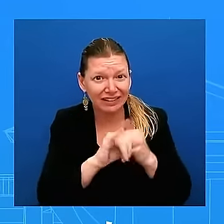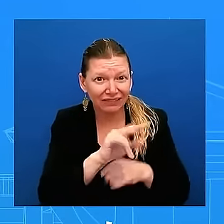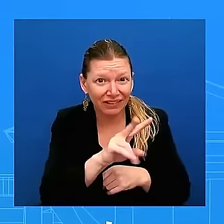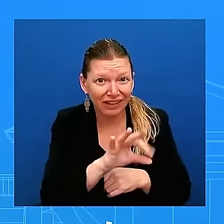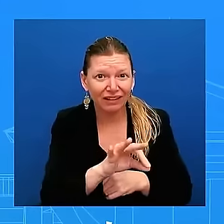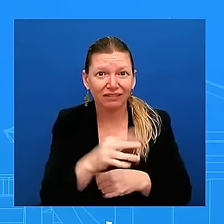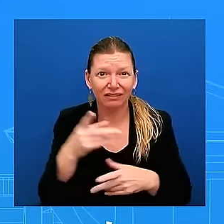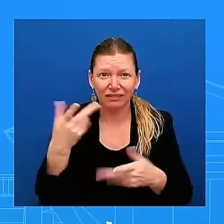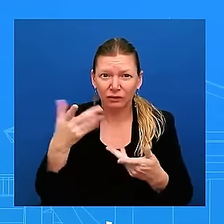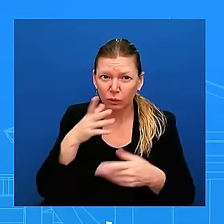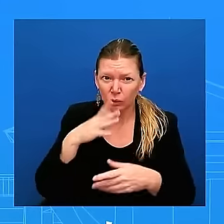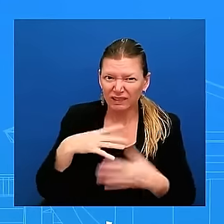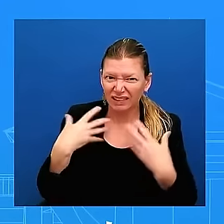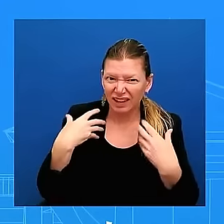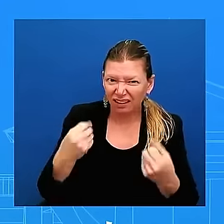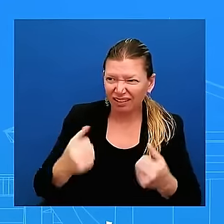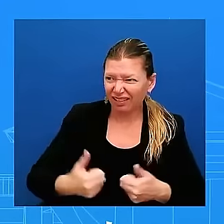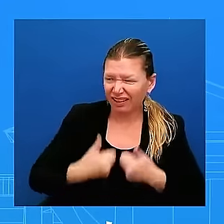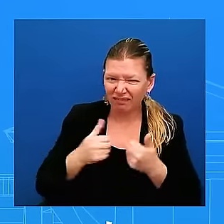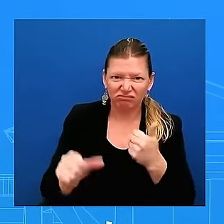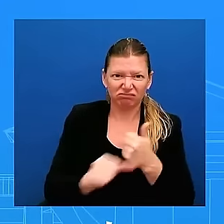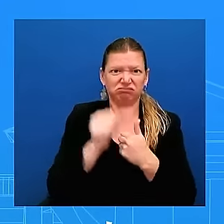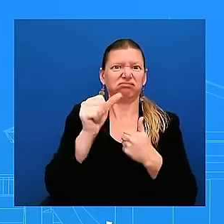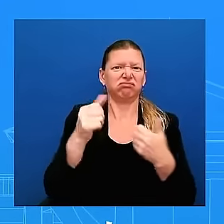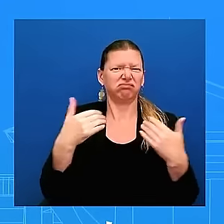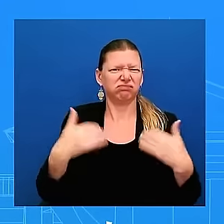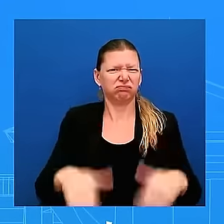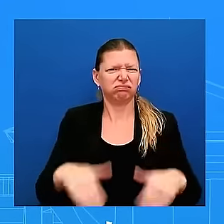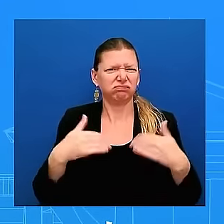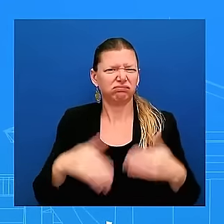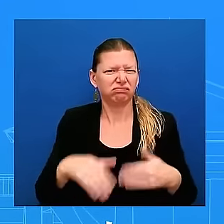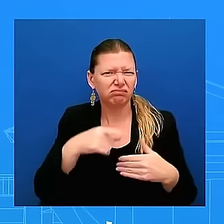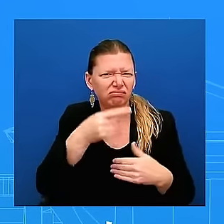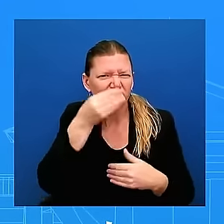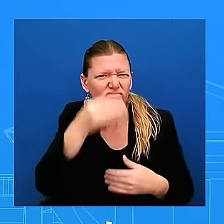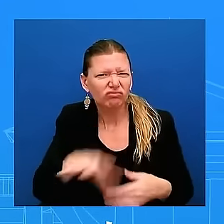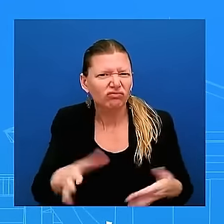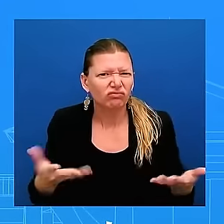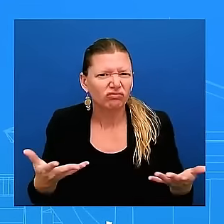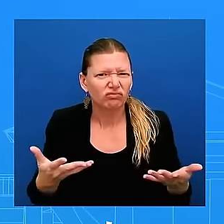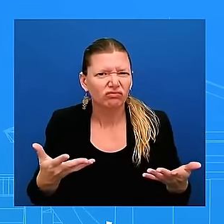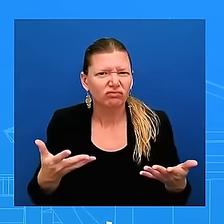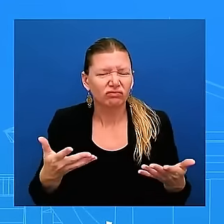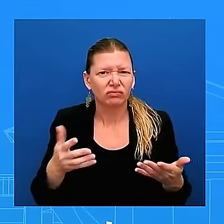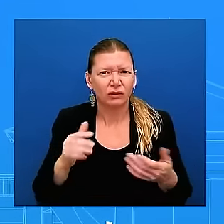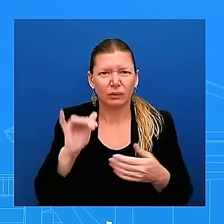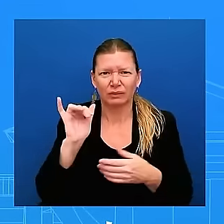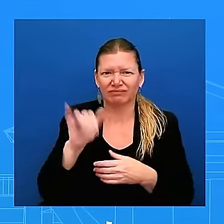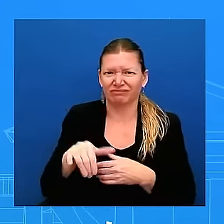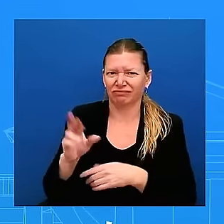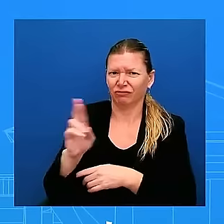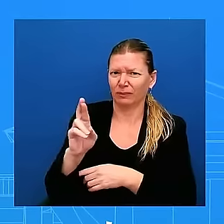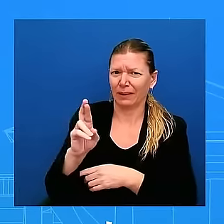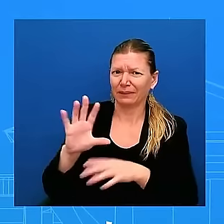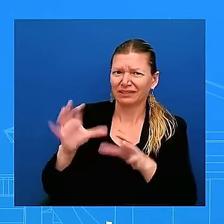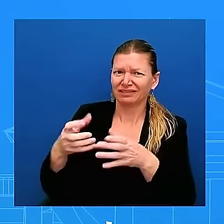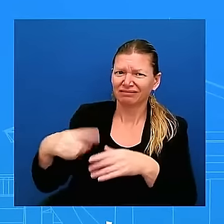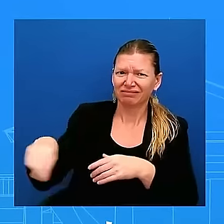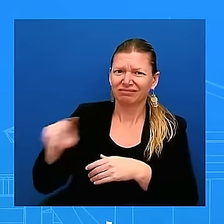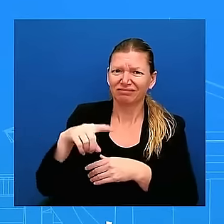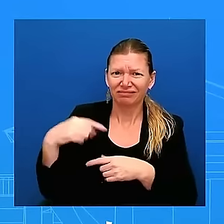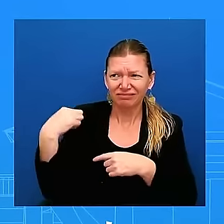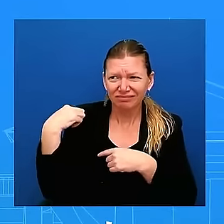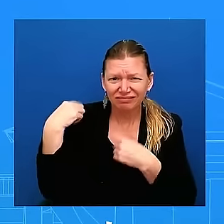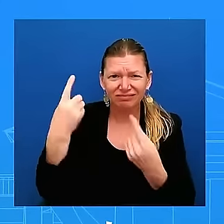can change the fact that Republican elected officials have spent decades trying to eliminate the constitutional right